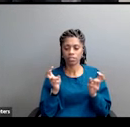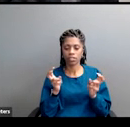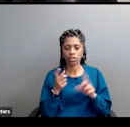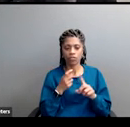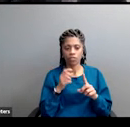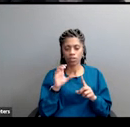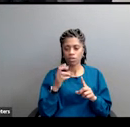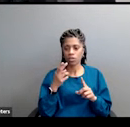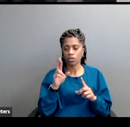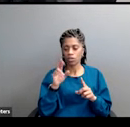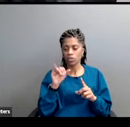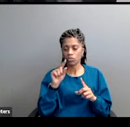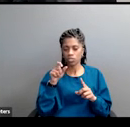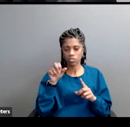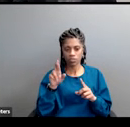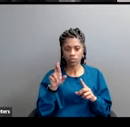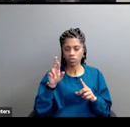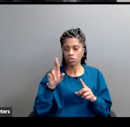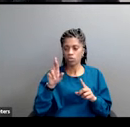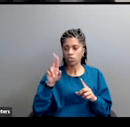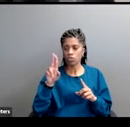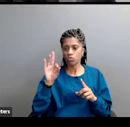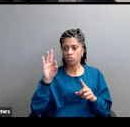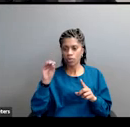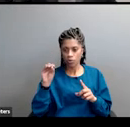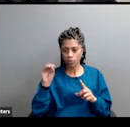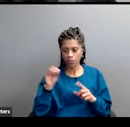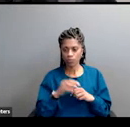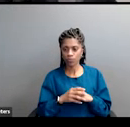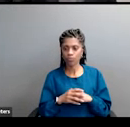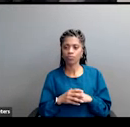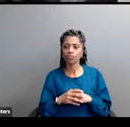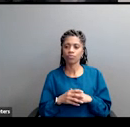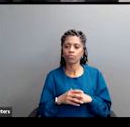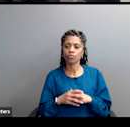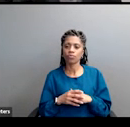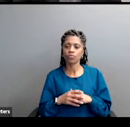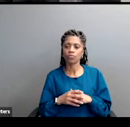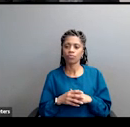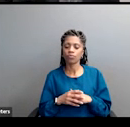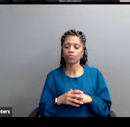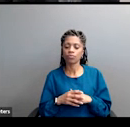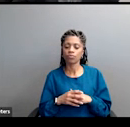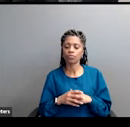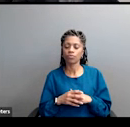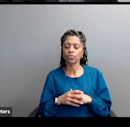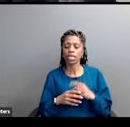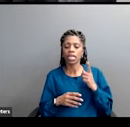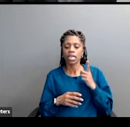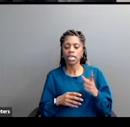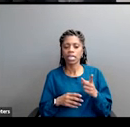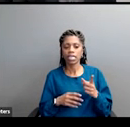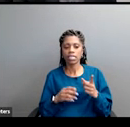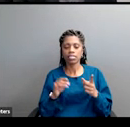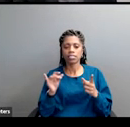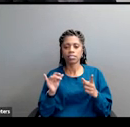It's instructive to look at Ruffo. Ruffo is the sort of one of the architects